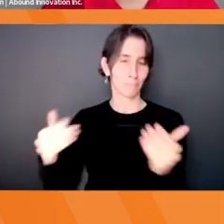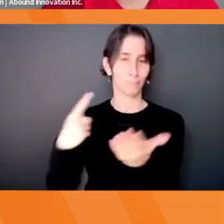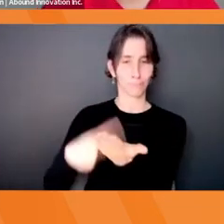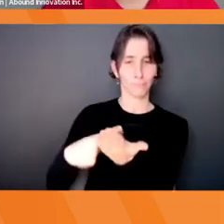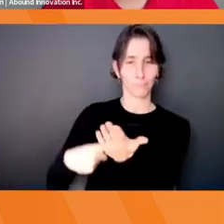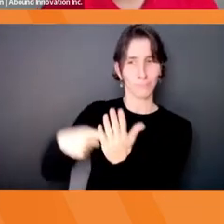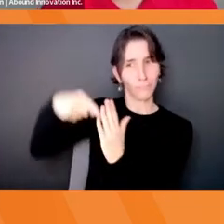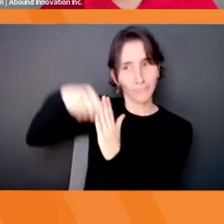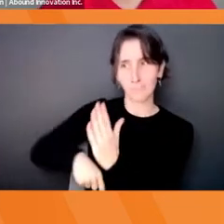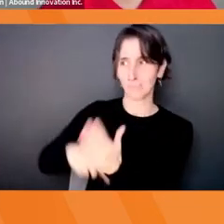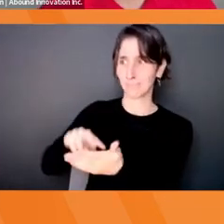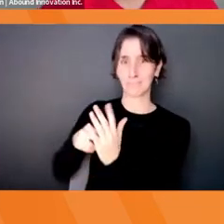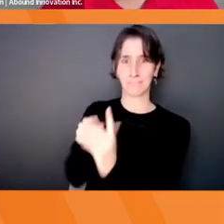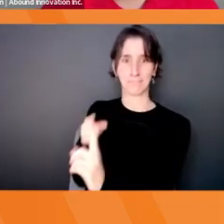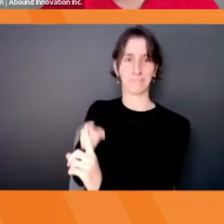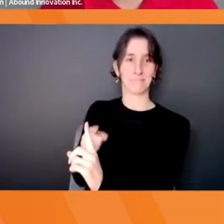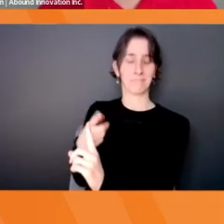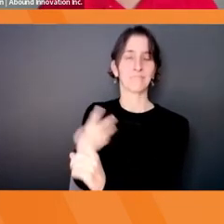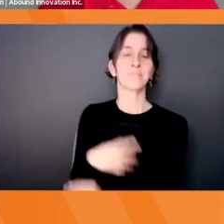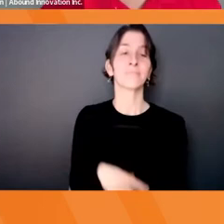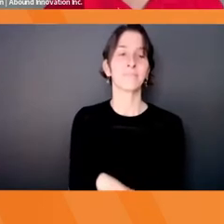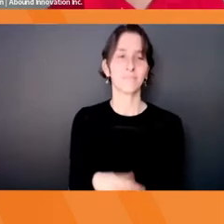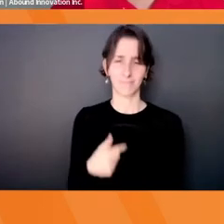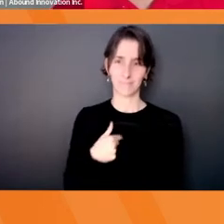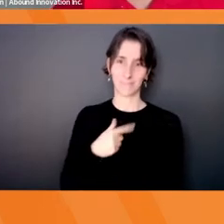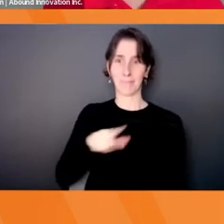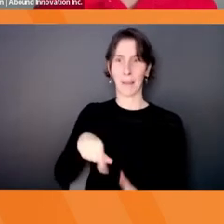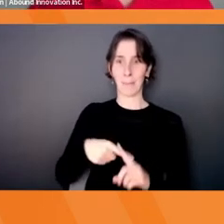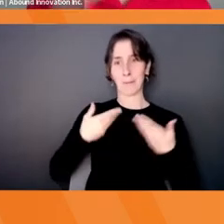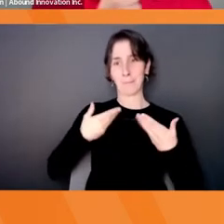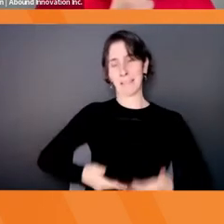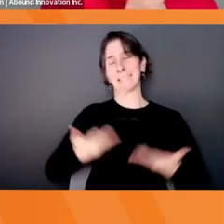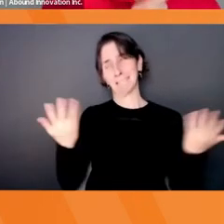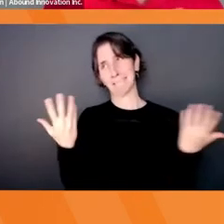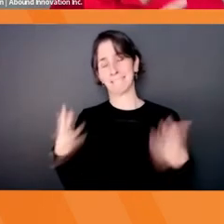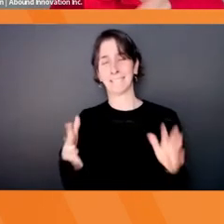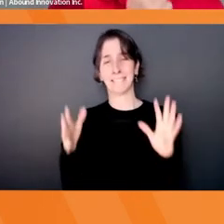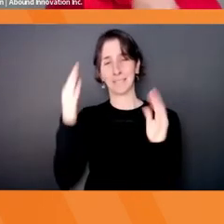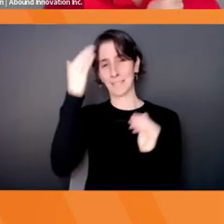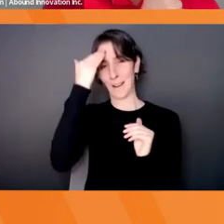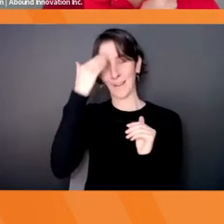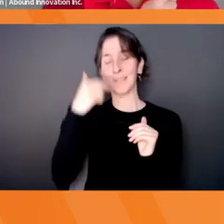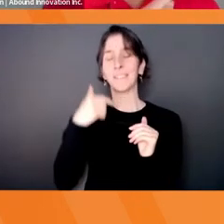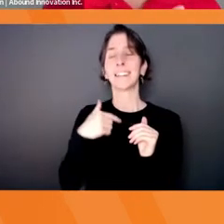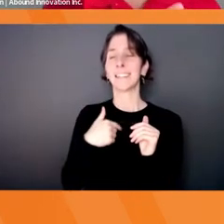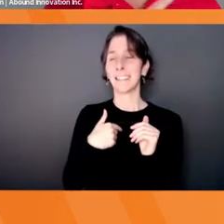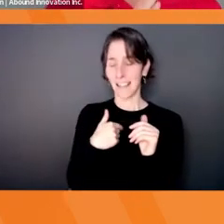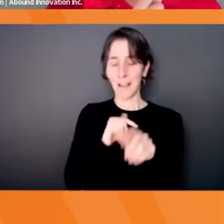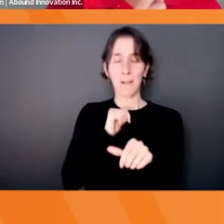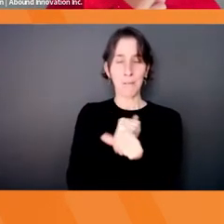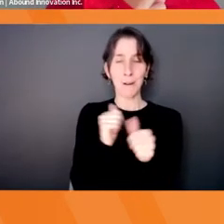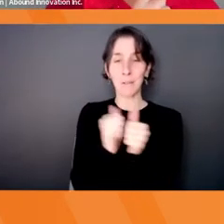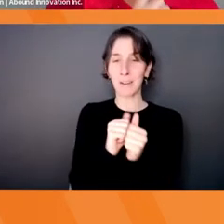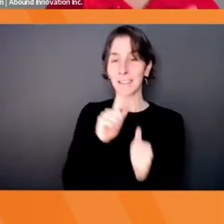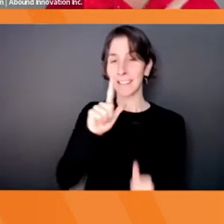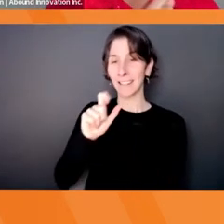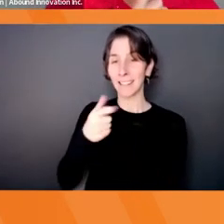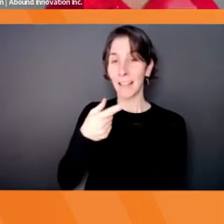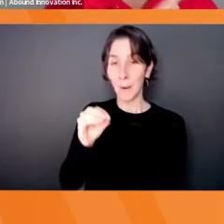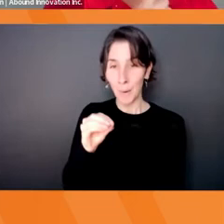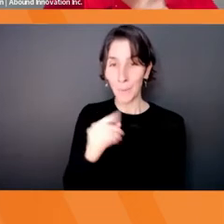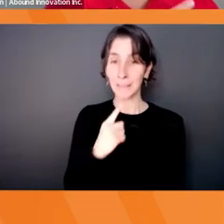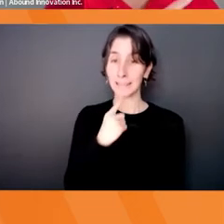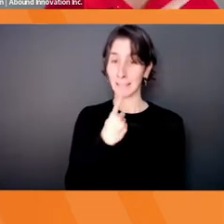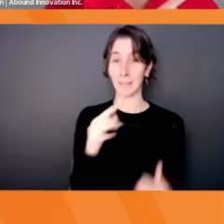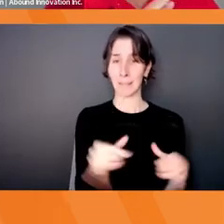All right. So you already saw about me. All I want you to know is that I do Lego serious play, and it's one of the most powerful